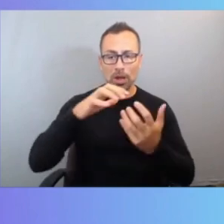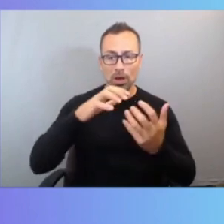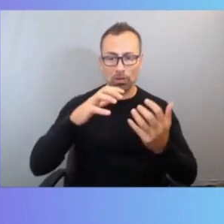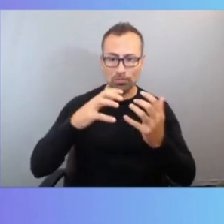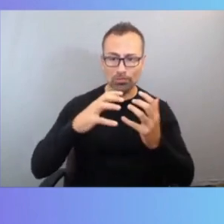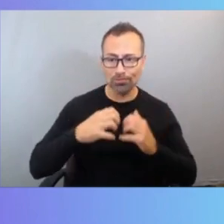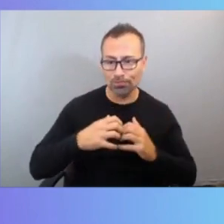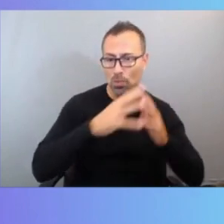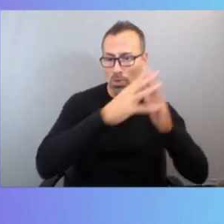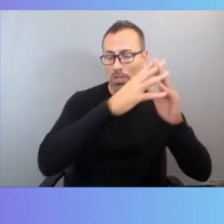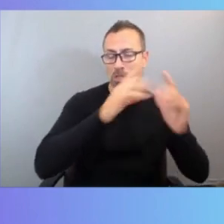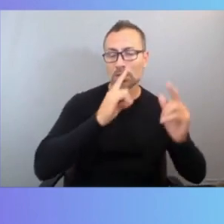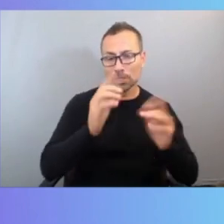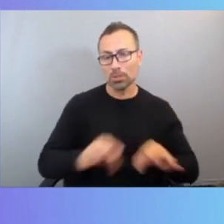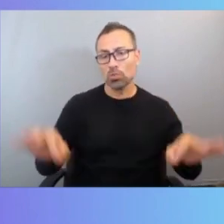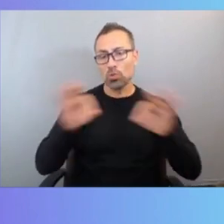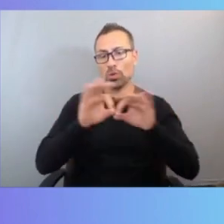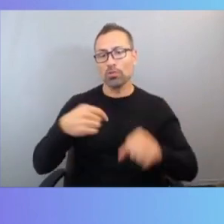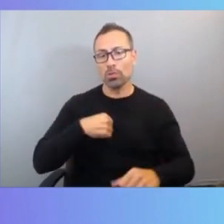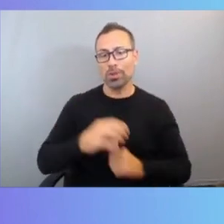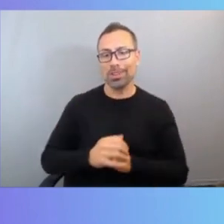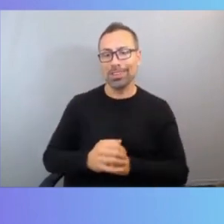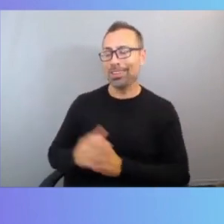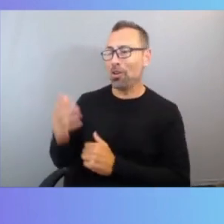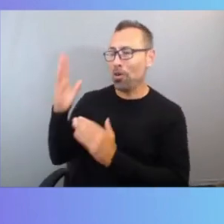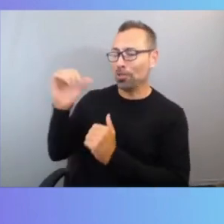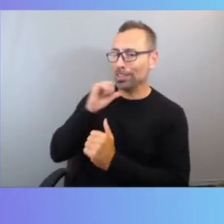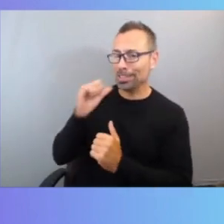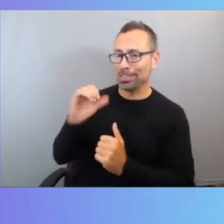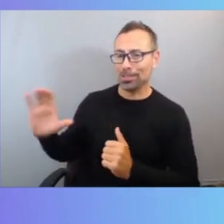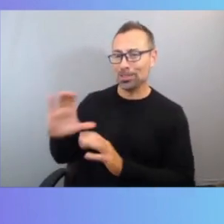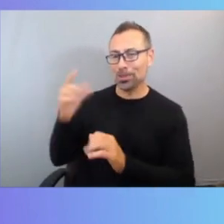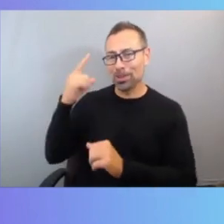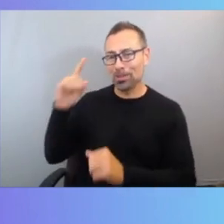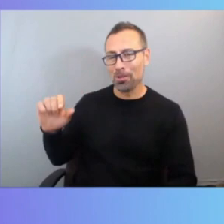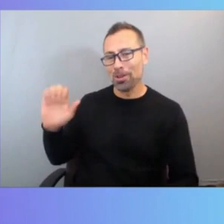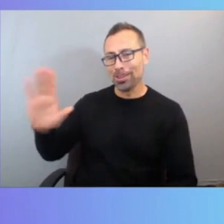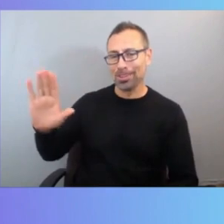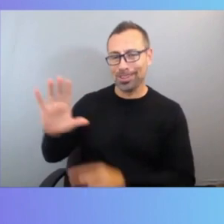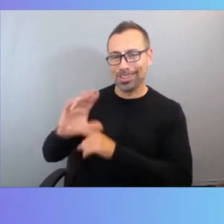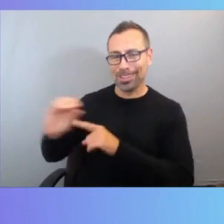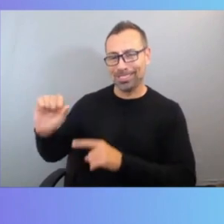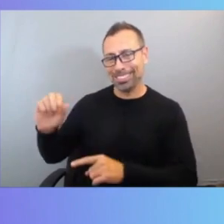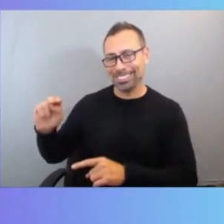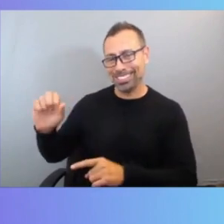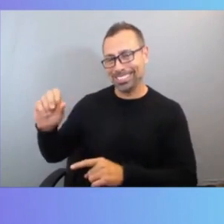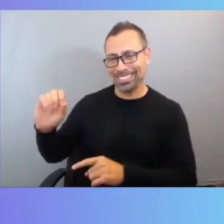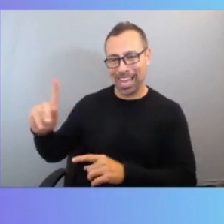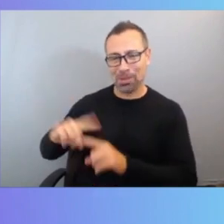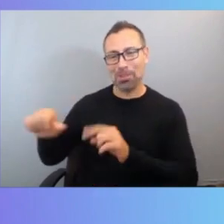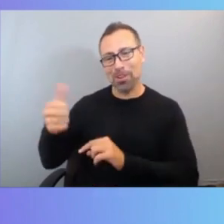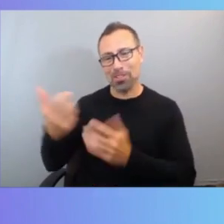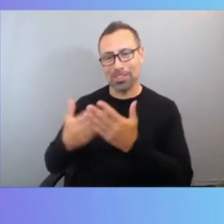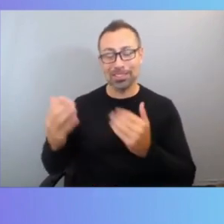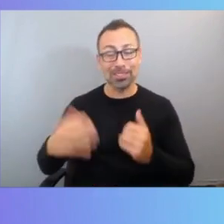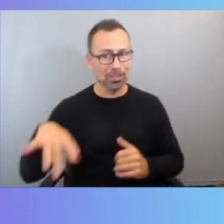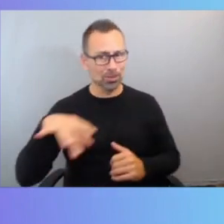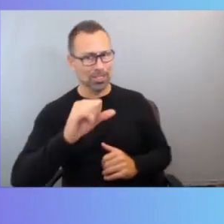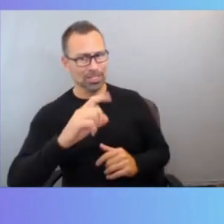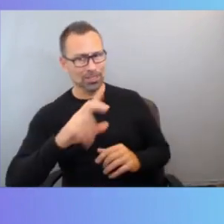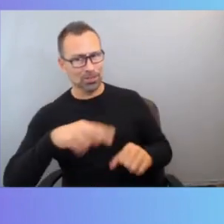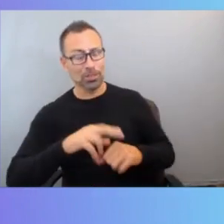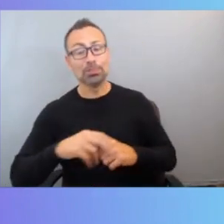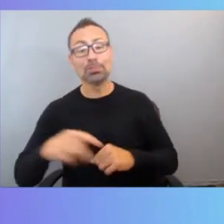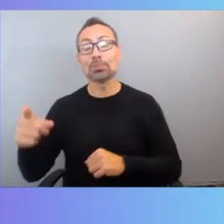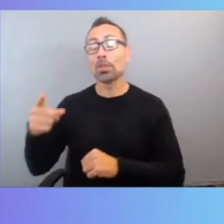just doing that for your FSXN stack, you're doing it for a lot more. Lots of other stuff, but we're at AWS Storage Day, so we're going to talk about storage. So I've a question